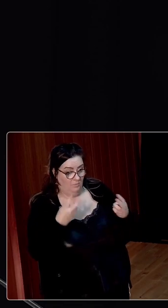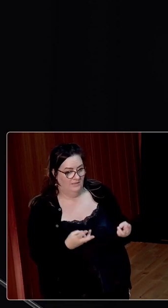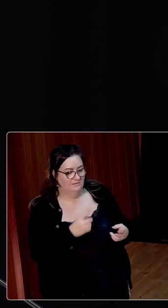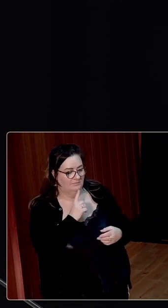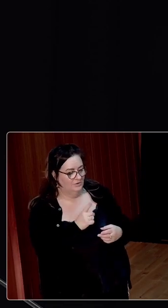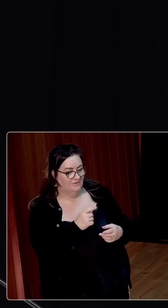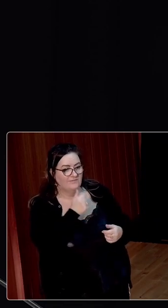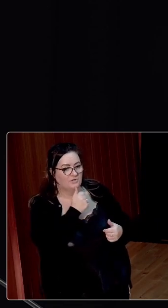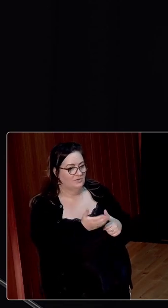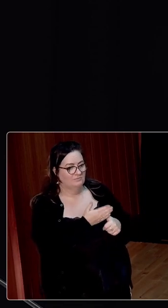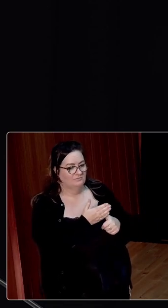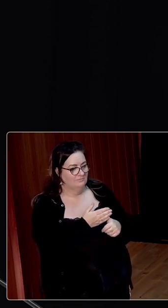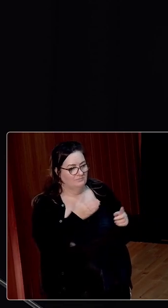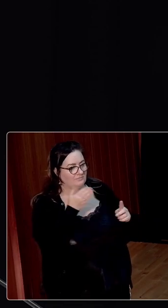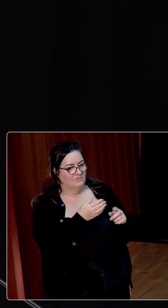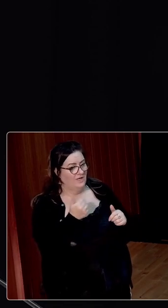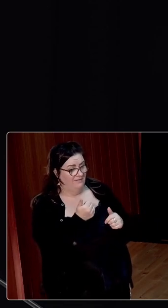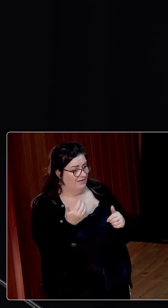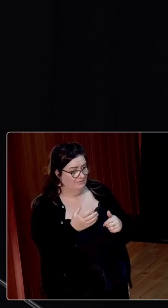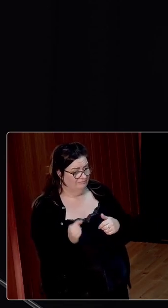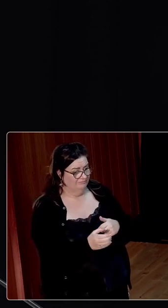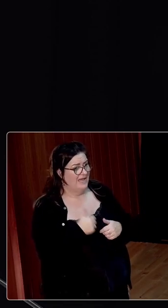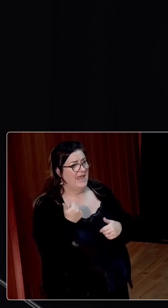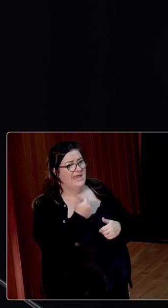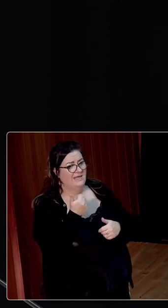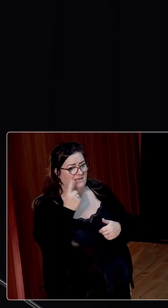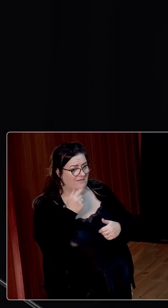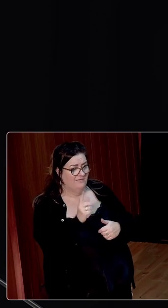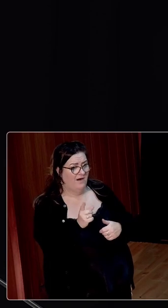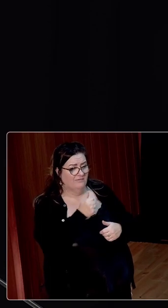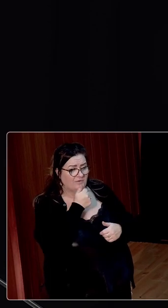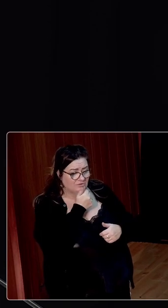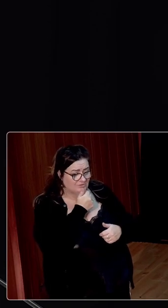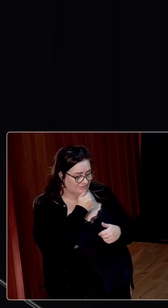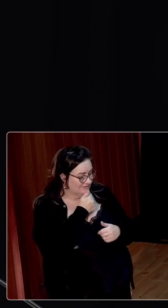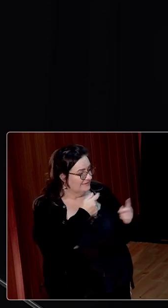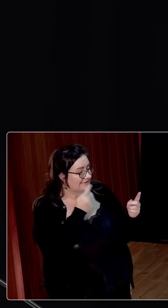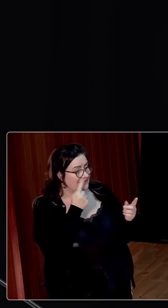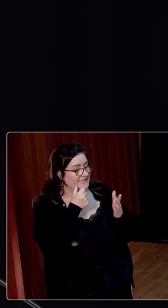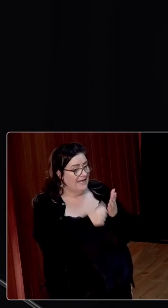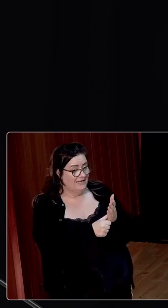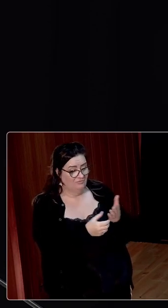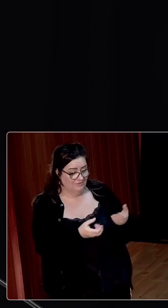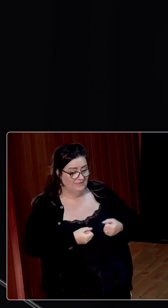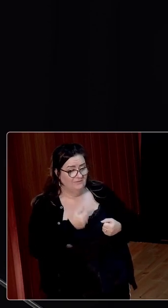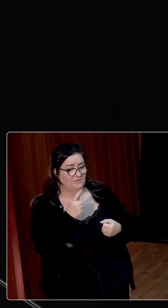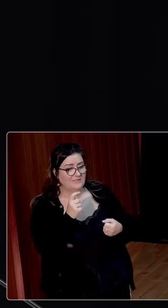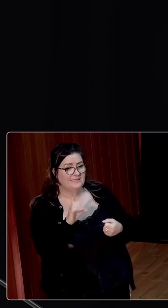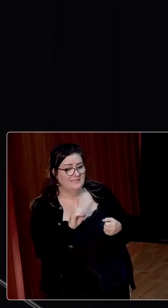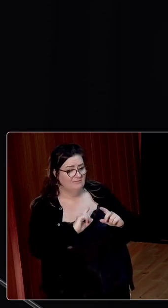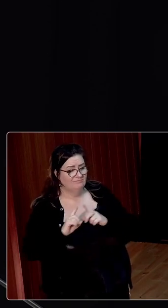goal was to achieve any sort of farm at all. You see this in the letters received by TDs through the